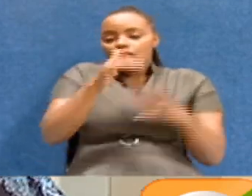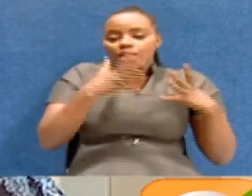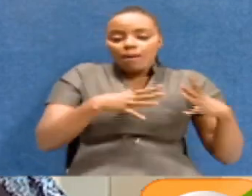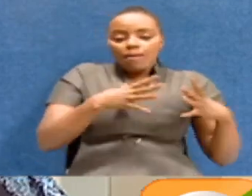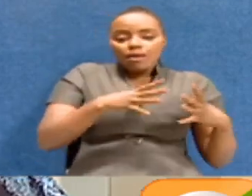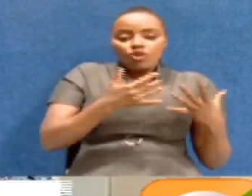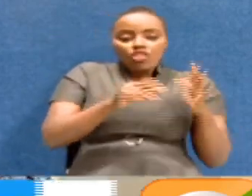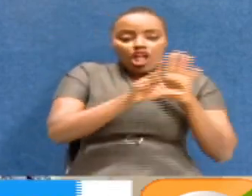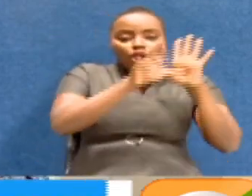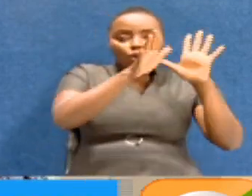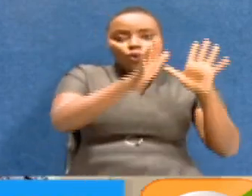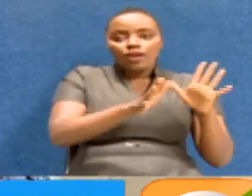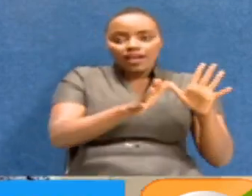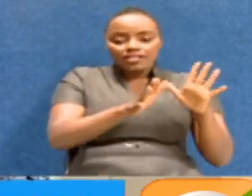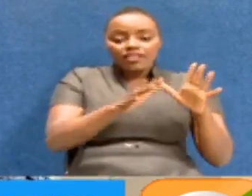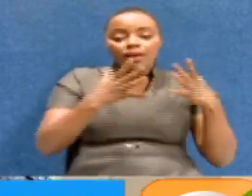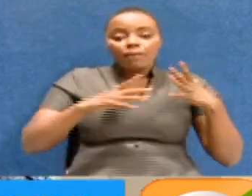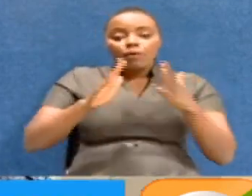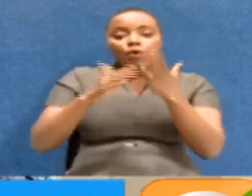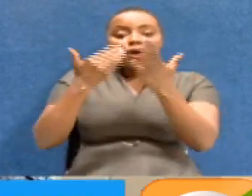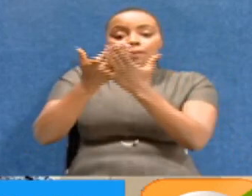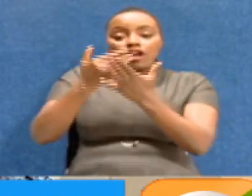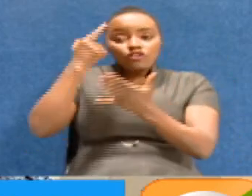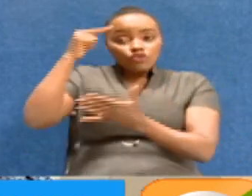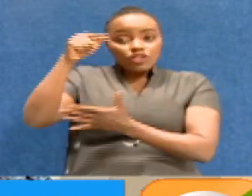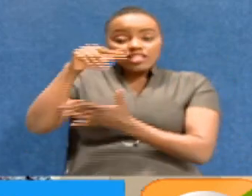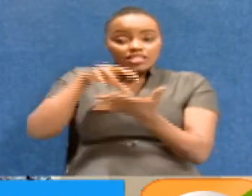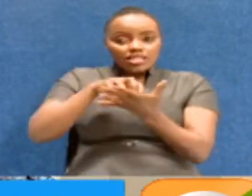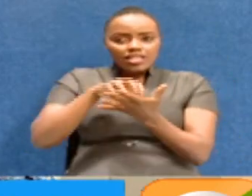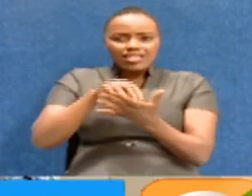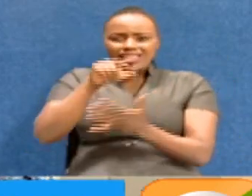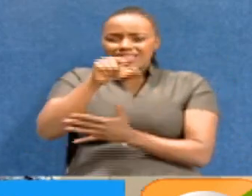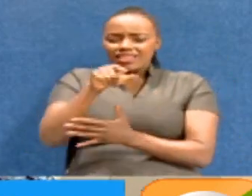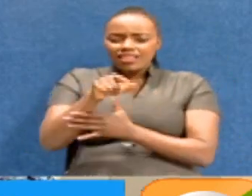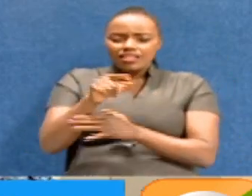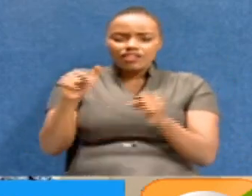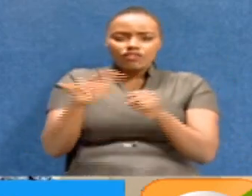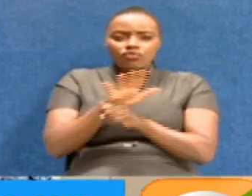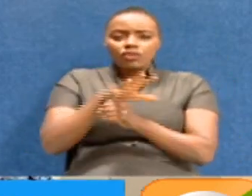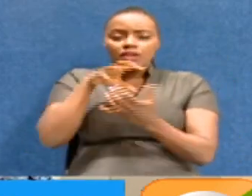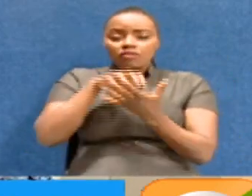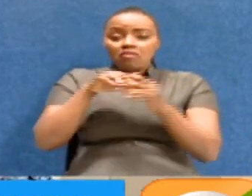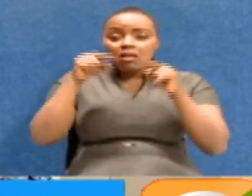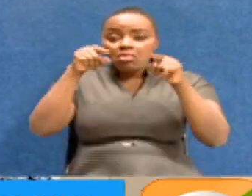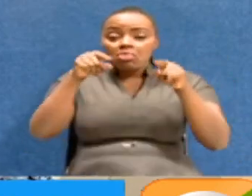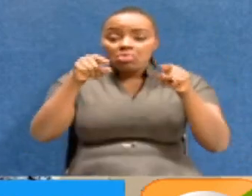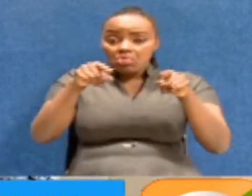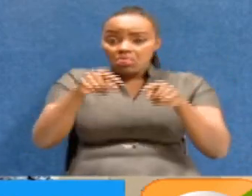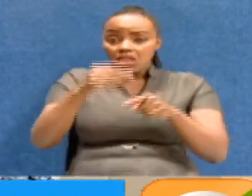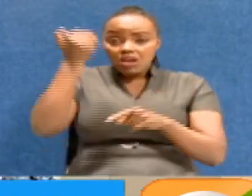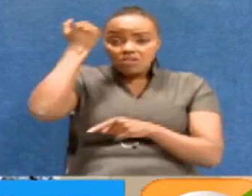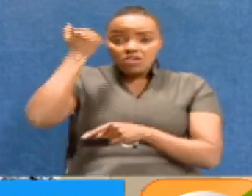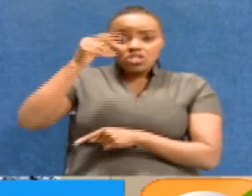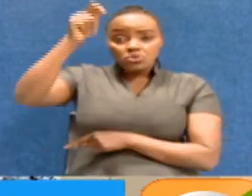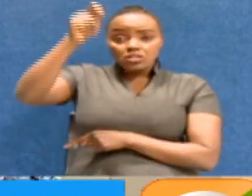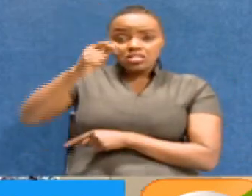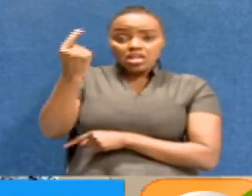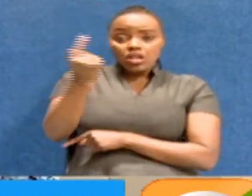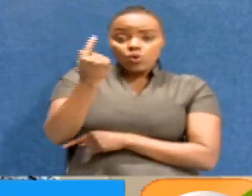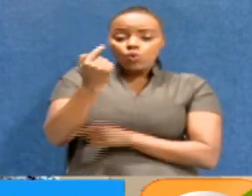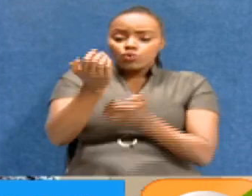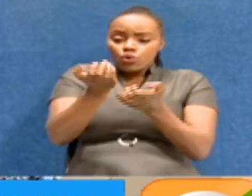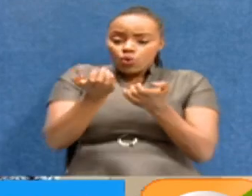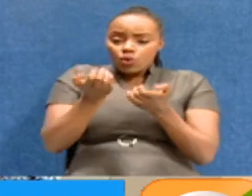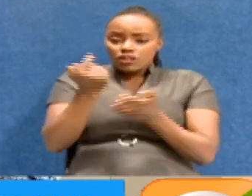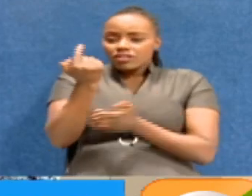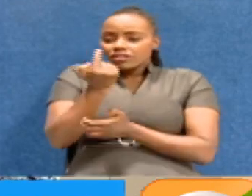So that issue of backlog of cases cannot be entirely blamed on the judiciary. And we just need to